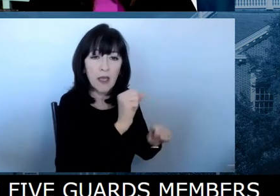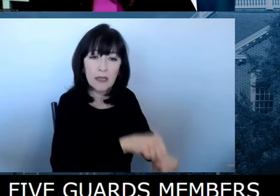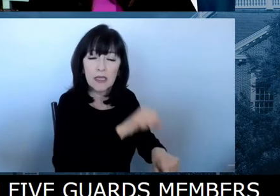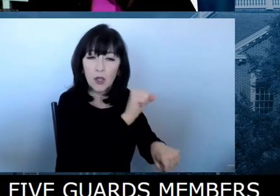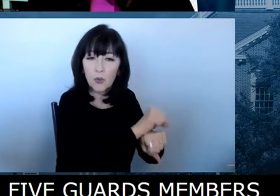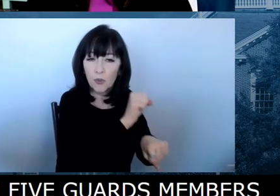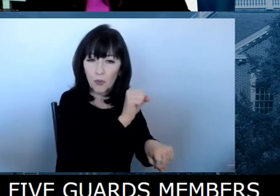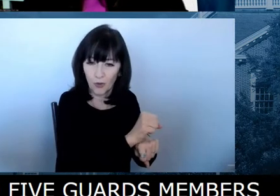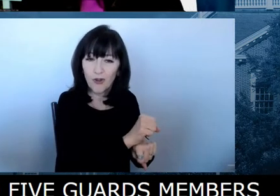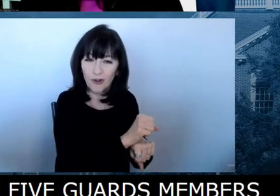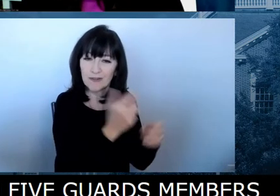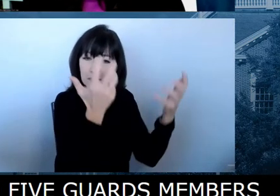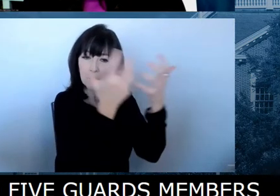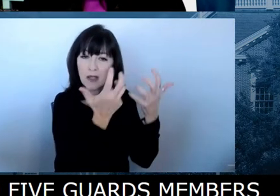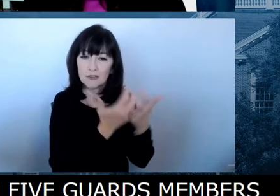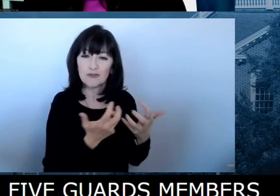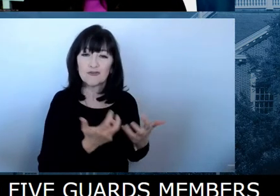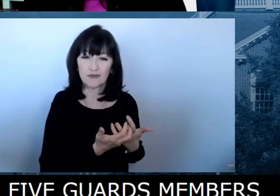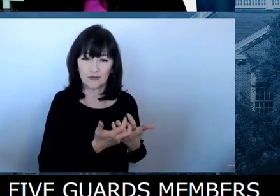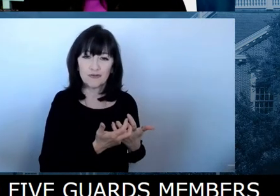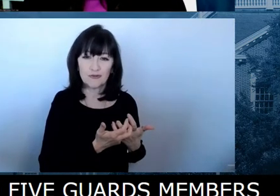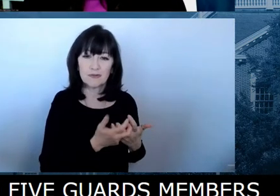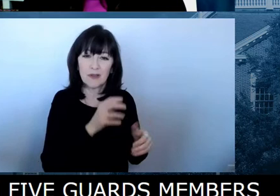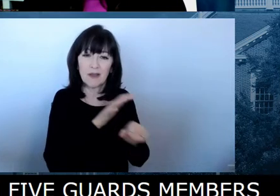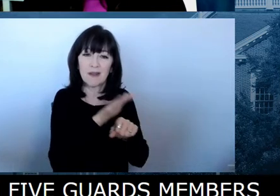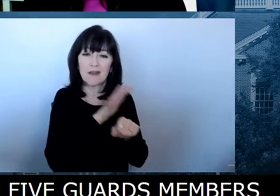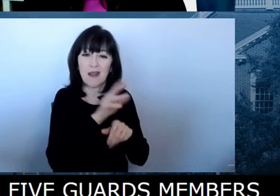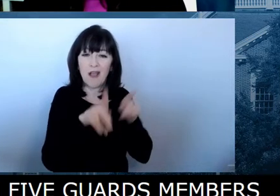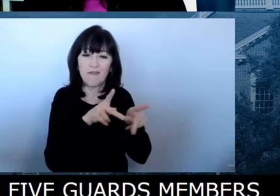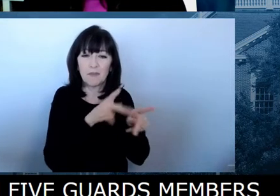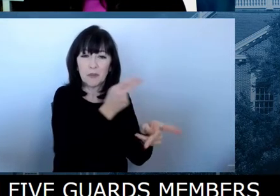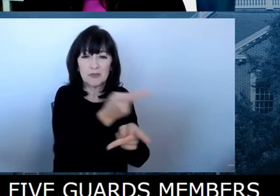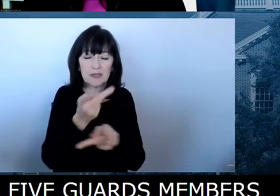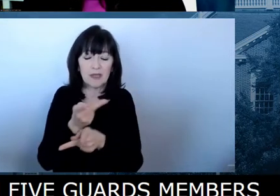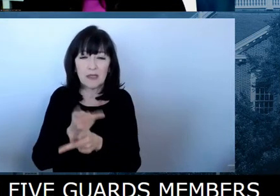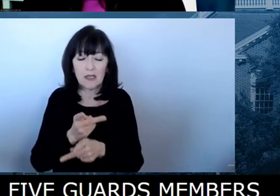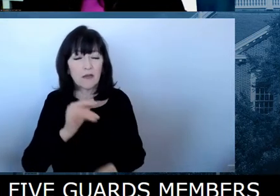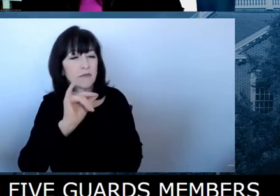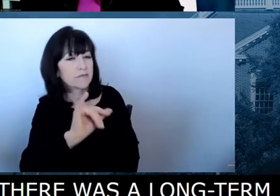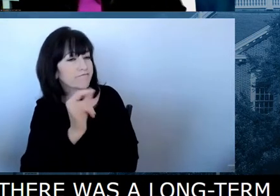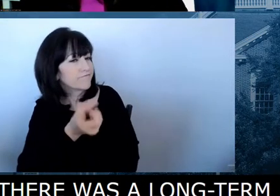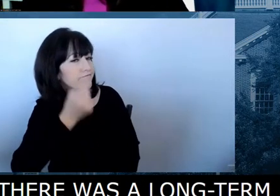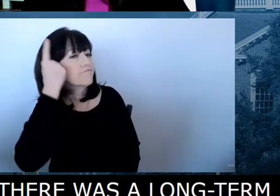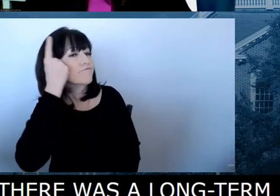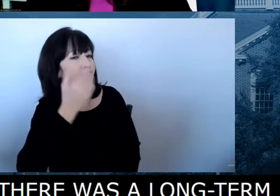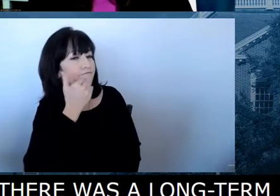capacity available. Got it. Thank you. Thanks, Meredith.